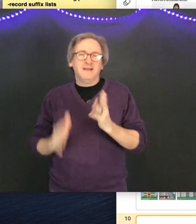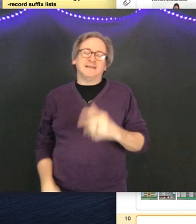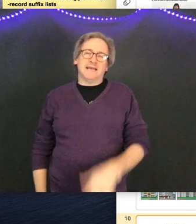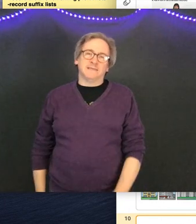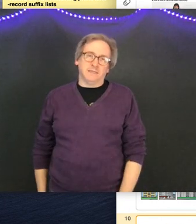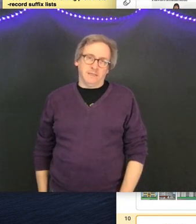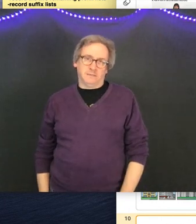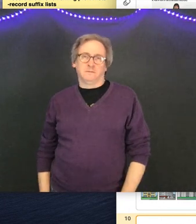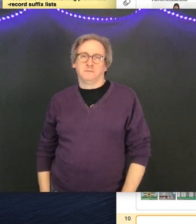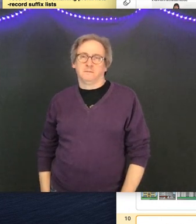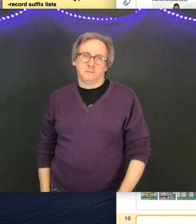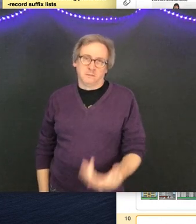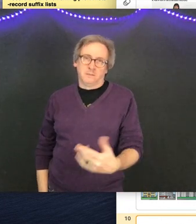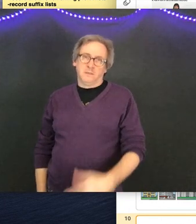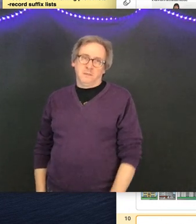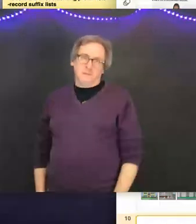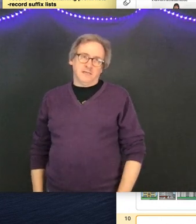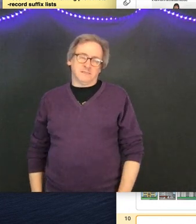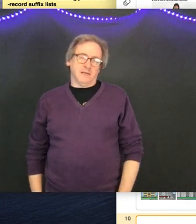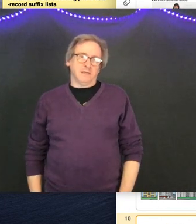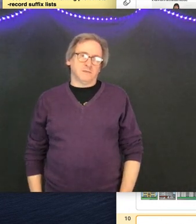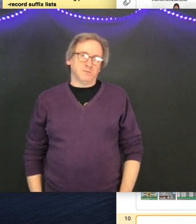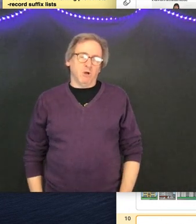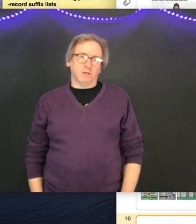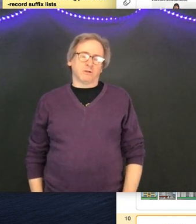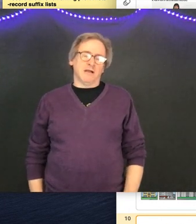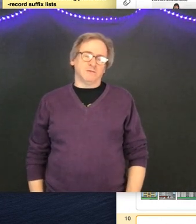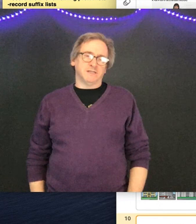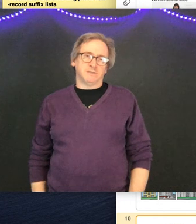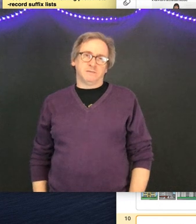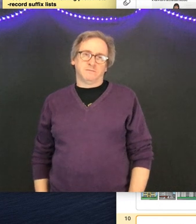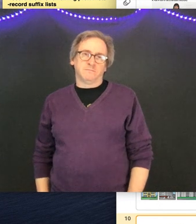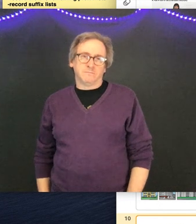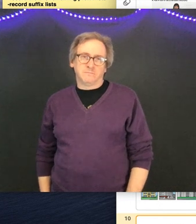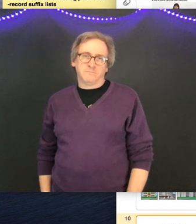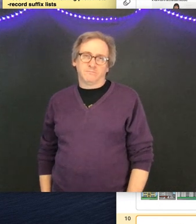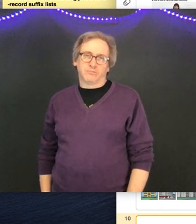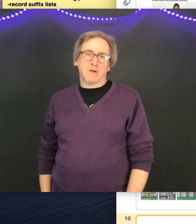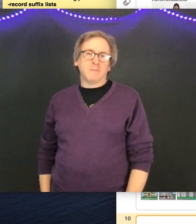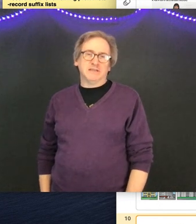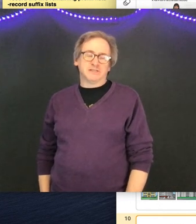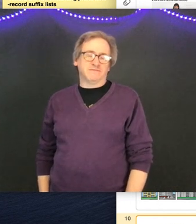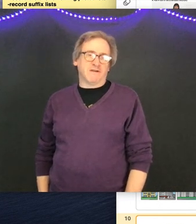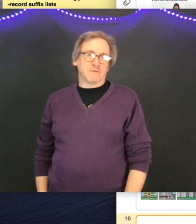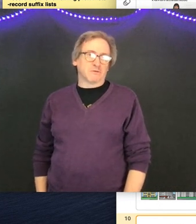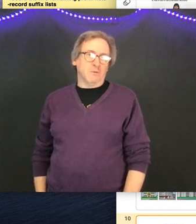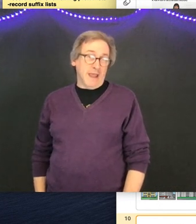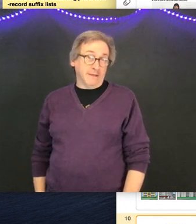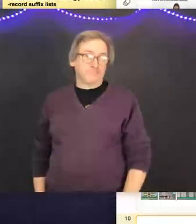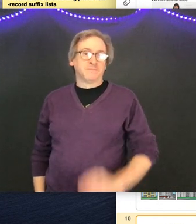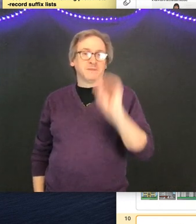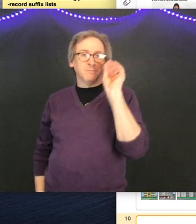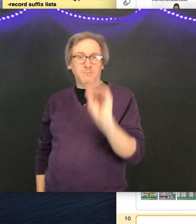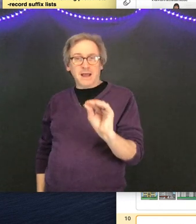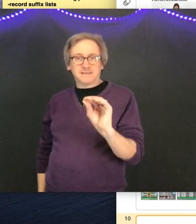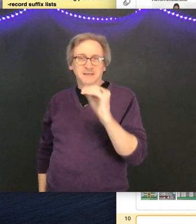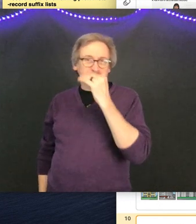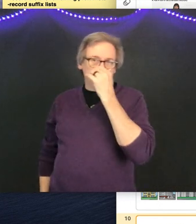Now technically, it's not a smaller house. It's probably just farther away.